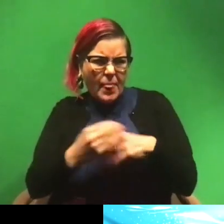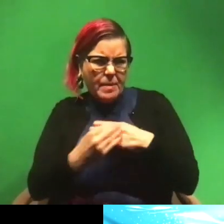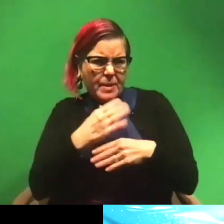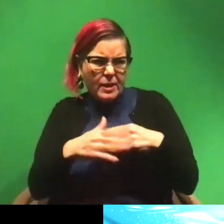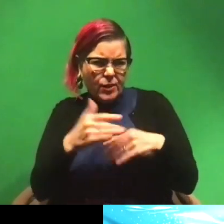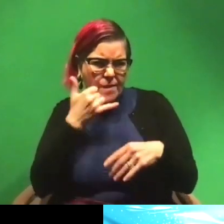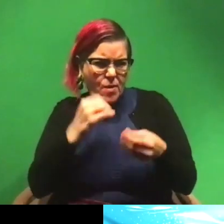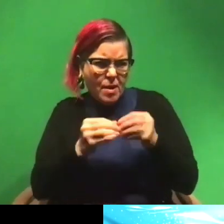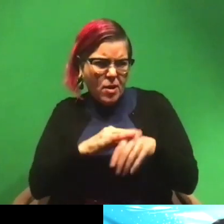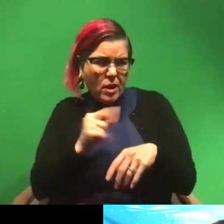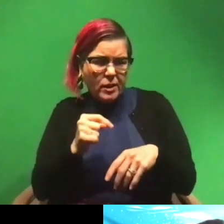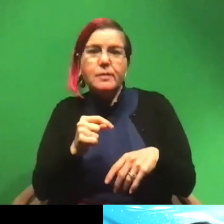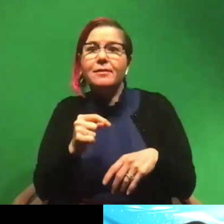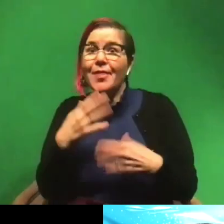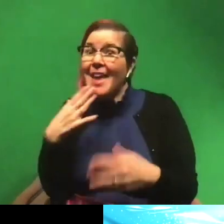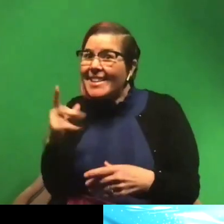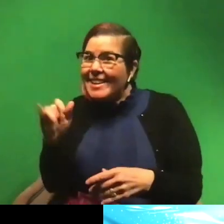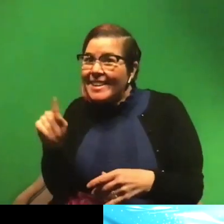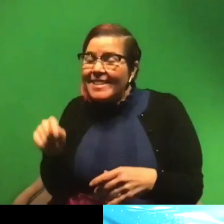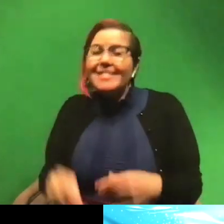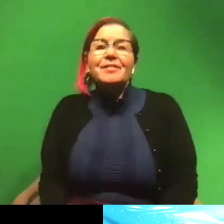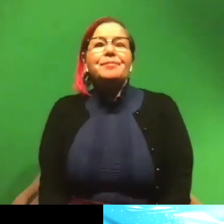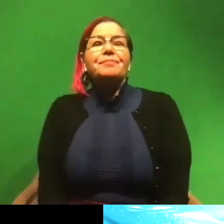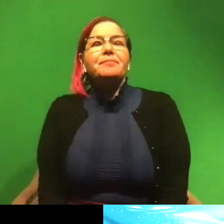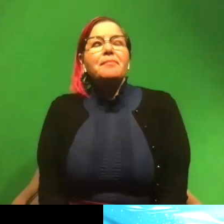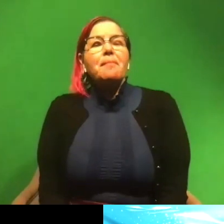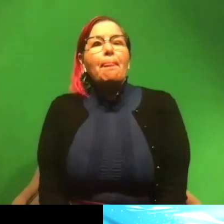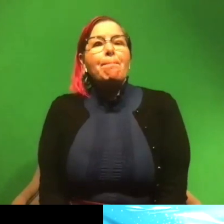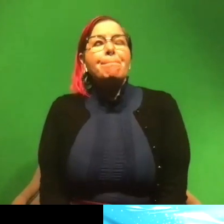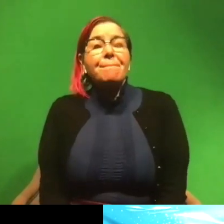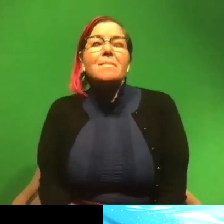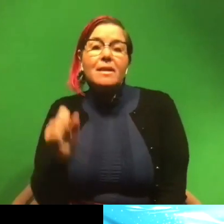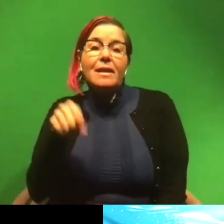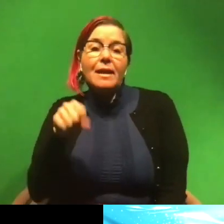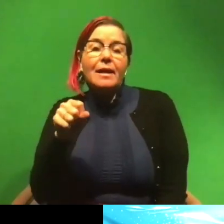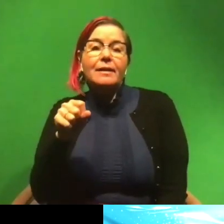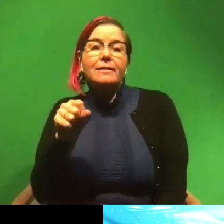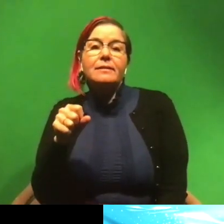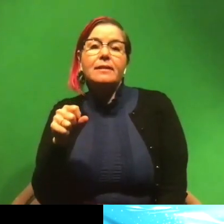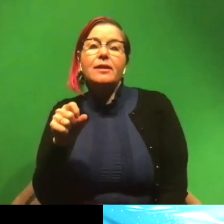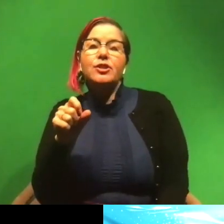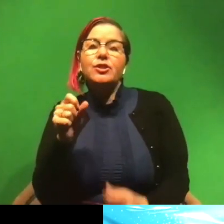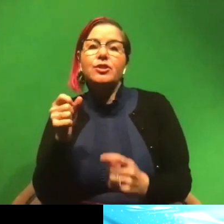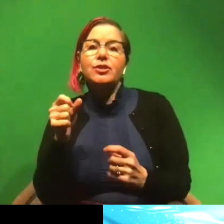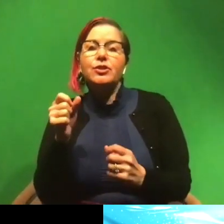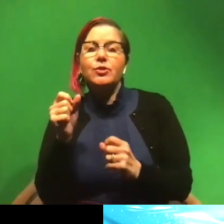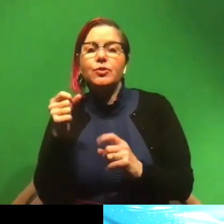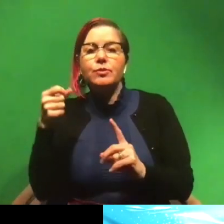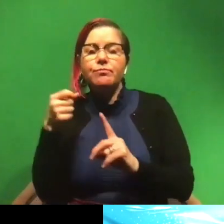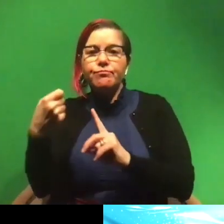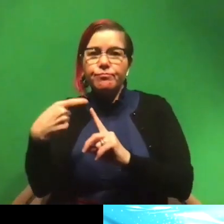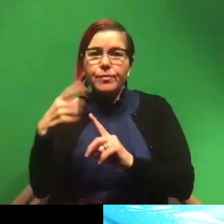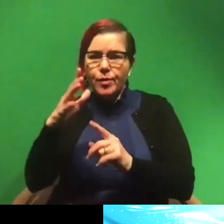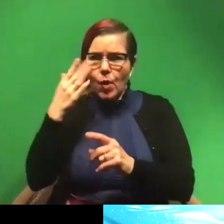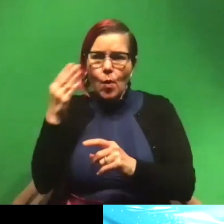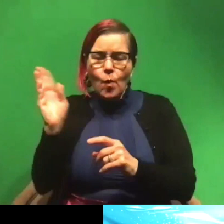your phone number on it. Thanks. We needed that. Um, but yes, they do send their location, uh, for